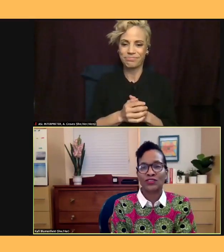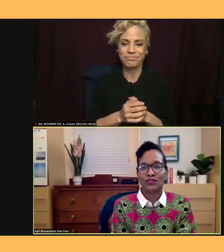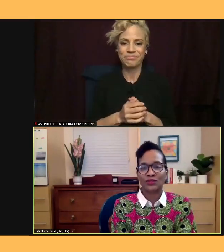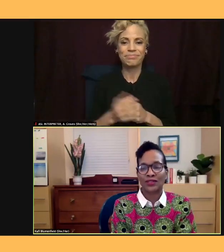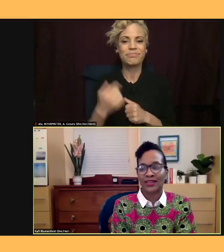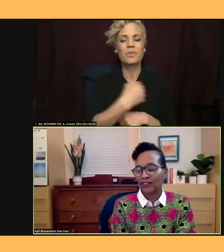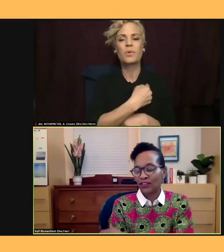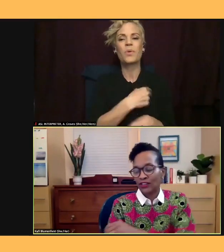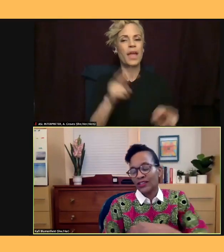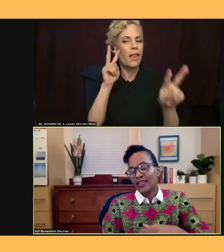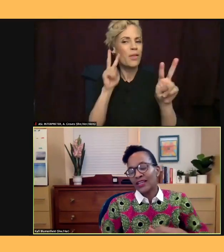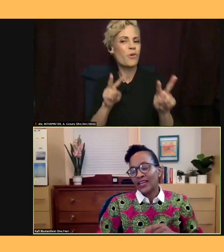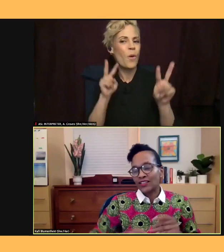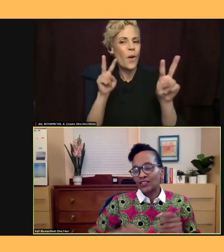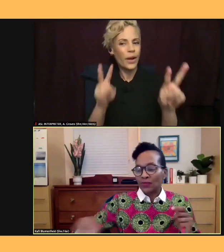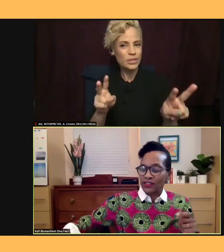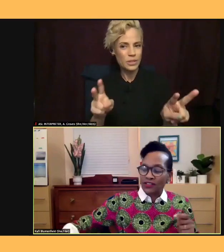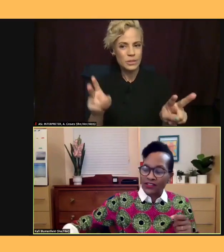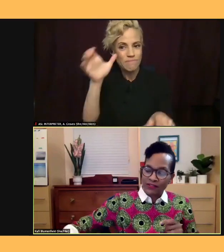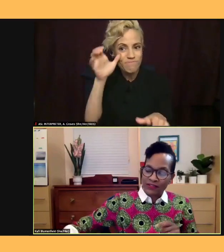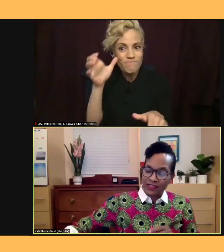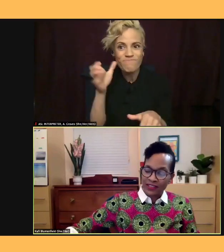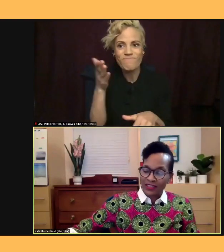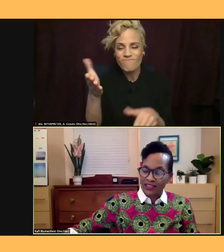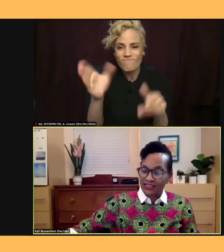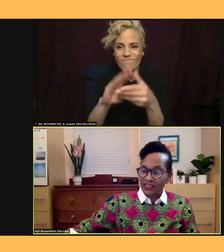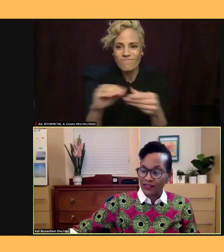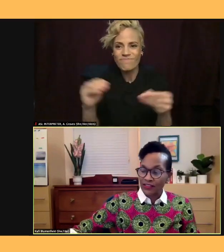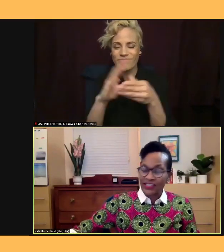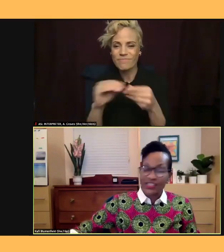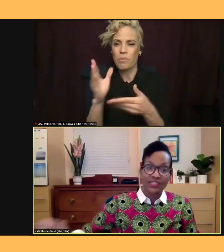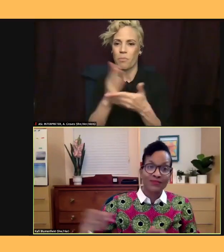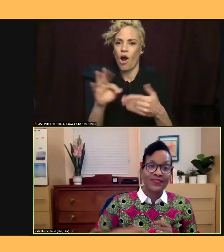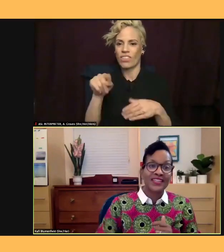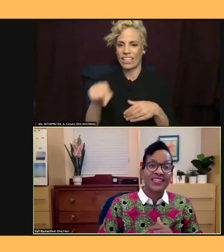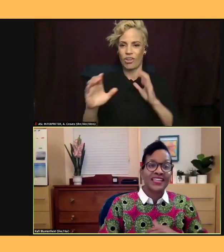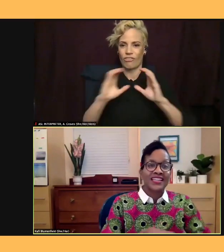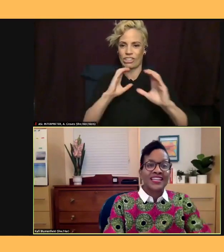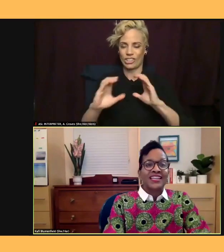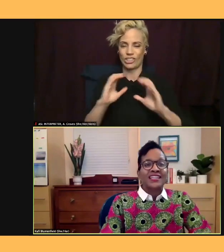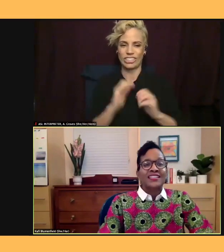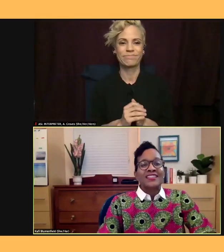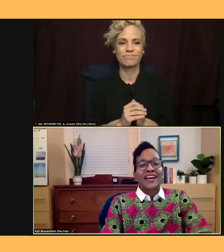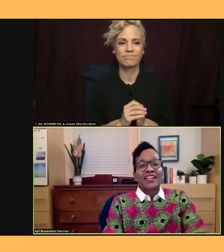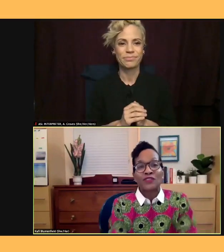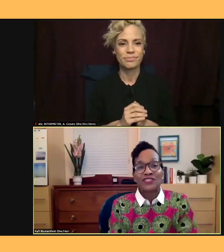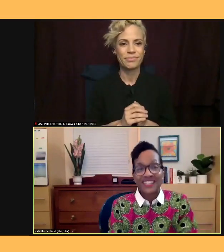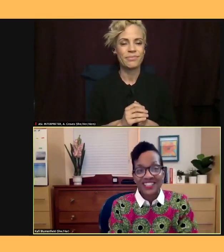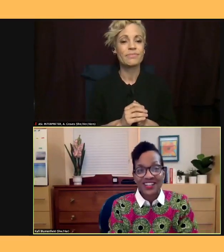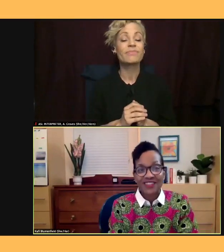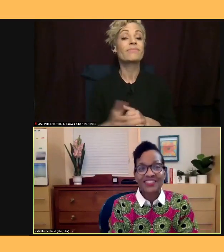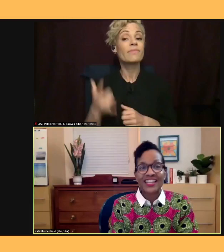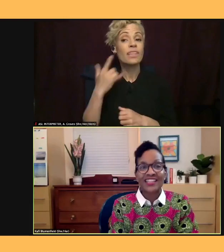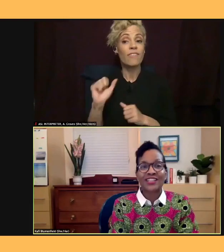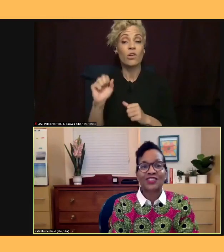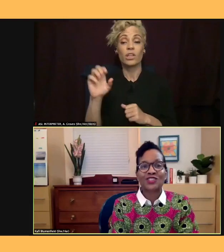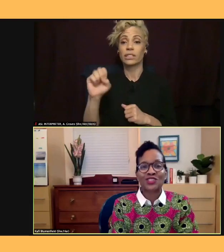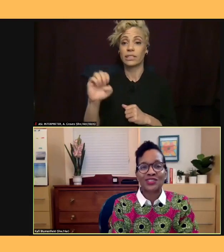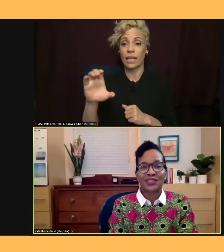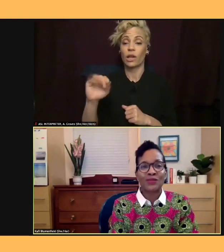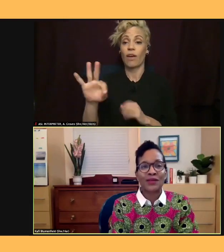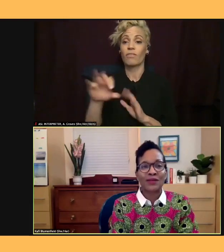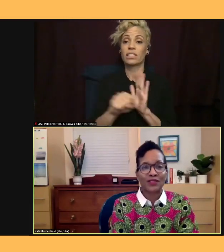her as part of this conversation. California Secretary of State Dr. Shirley Weber